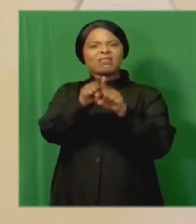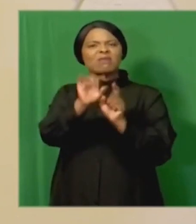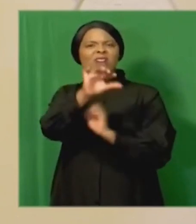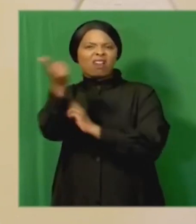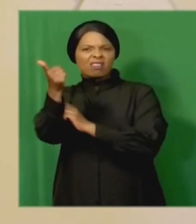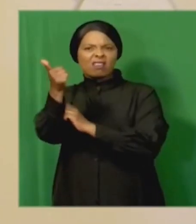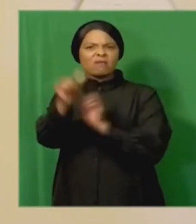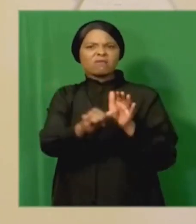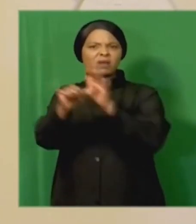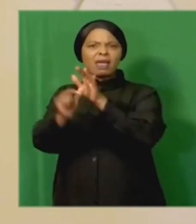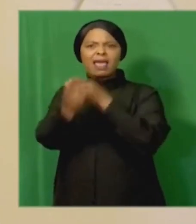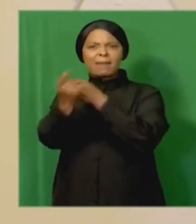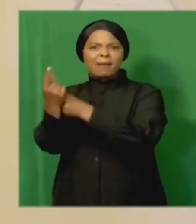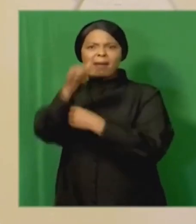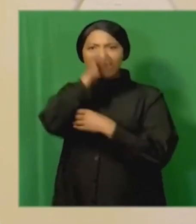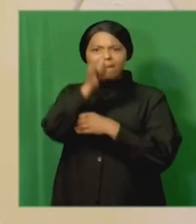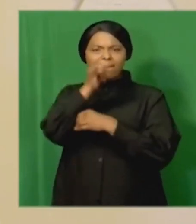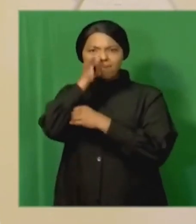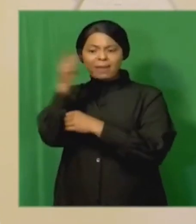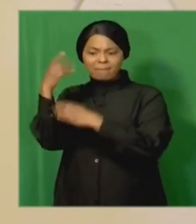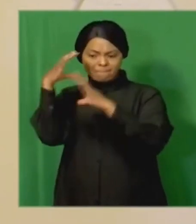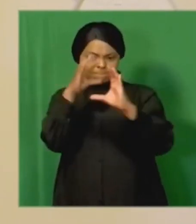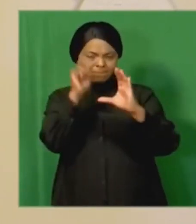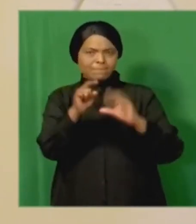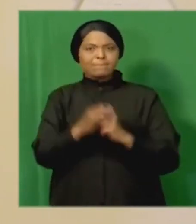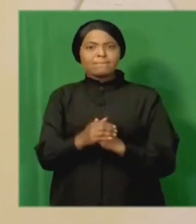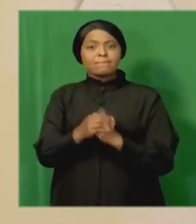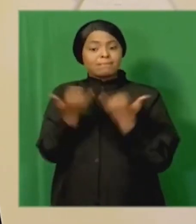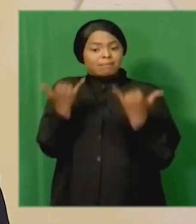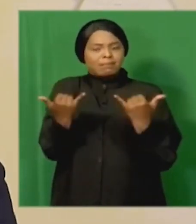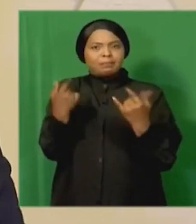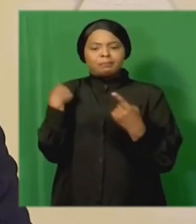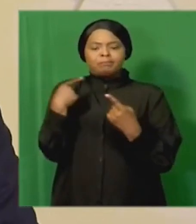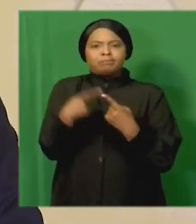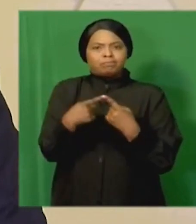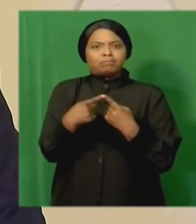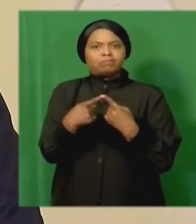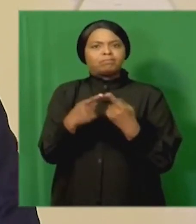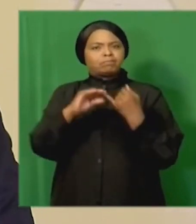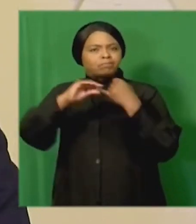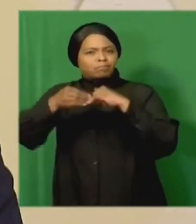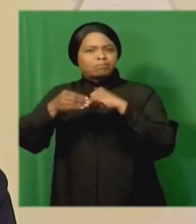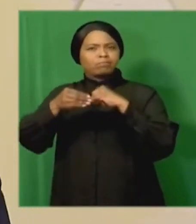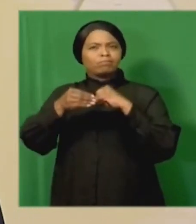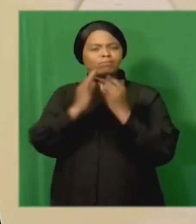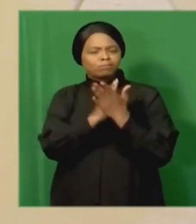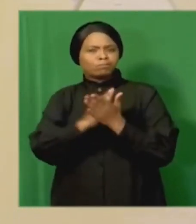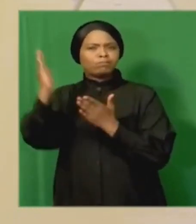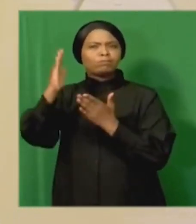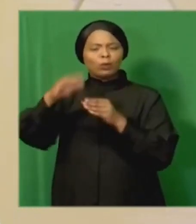significant corruption cases. And now, to further strengthen existing anti-corruption